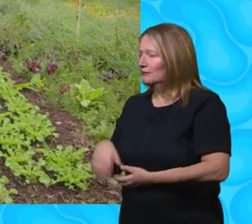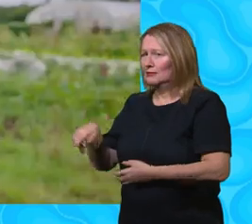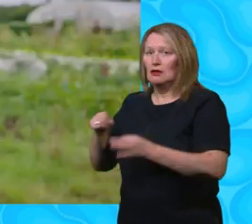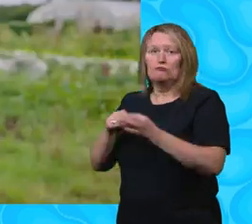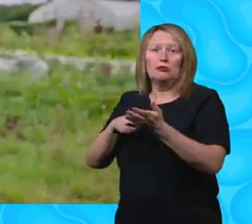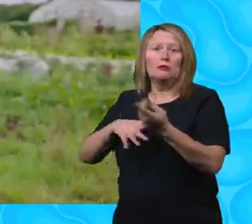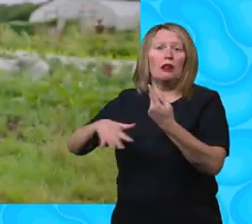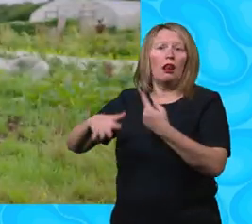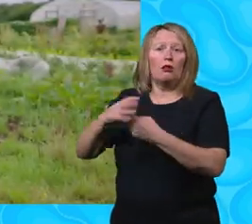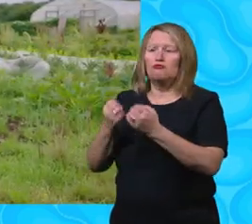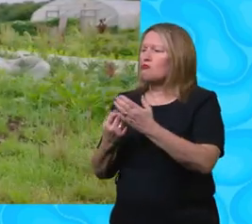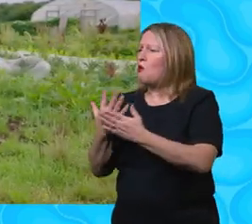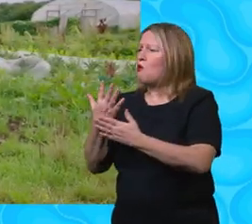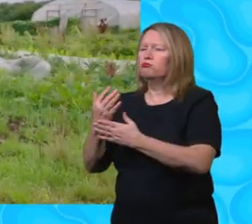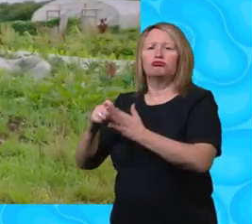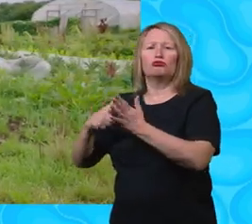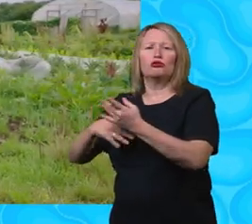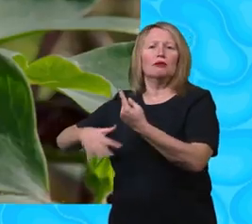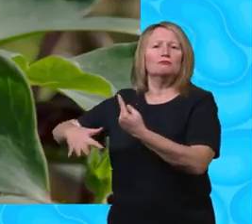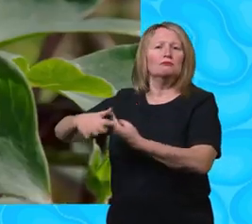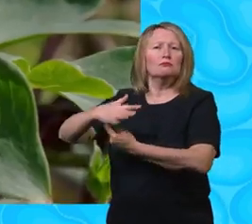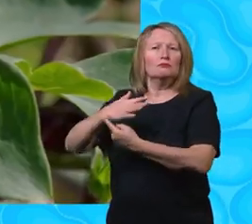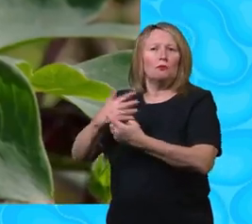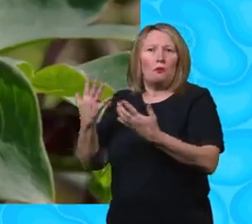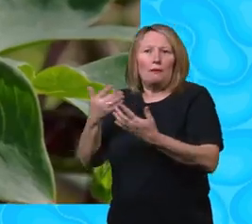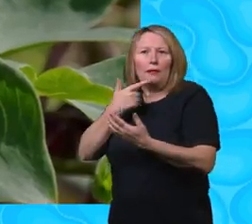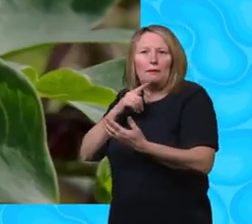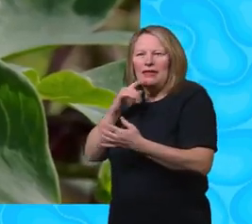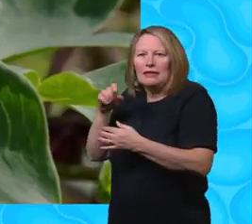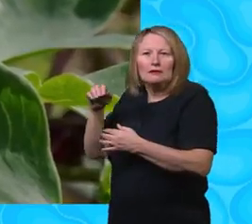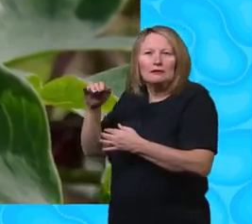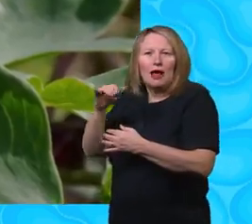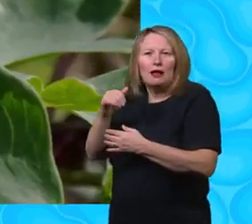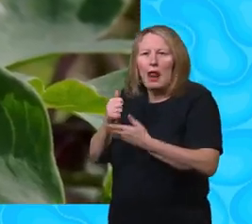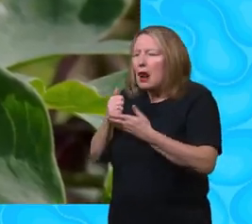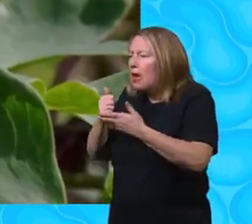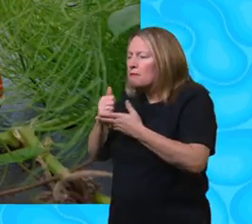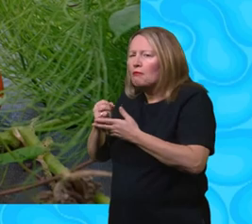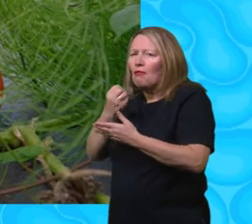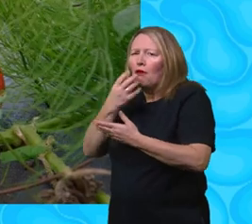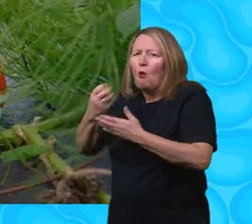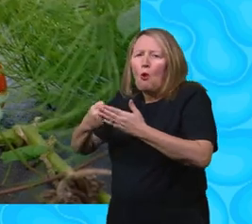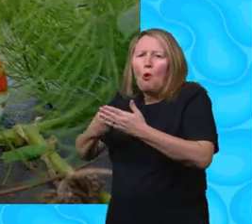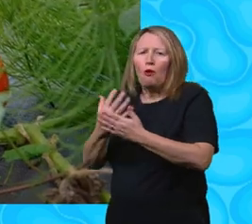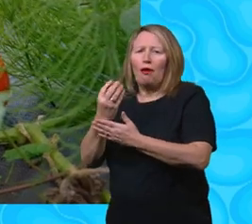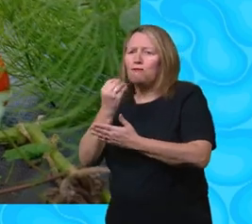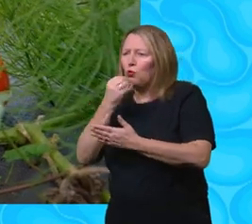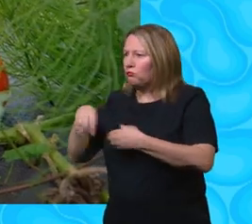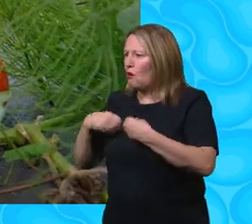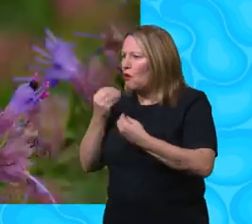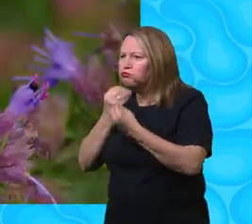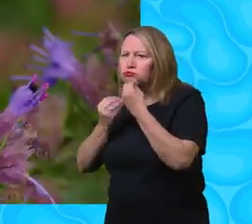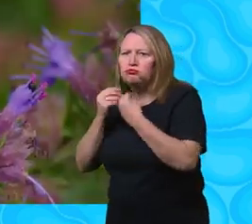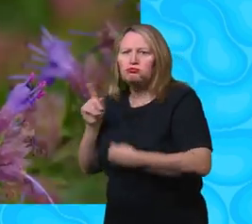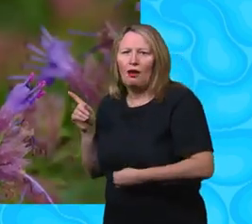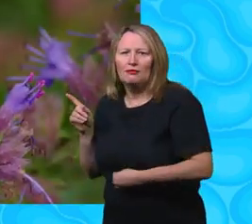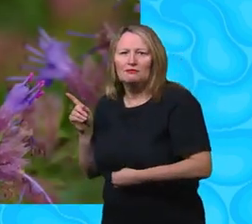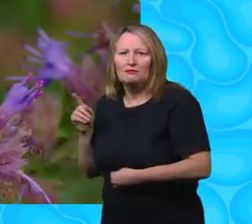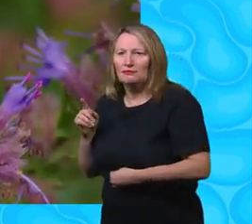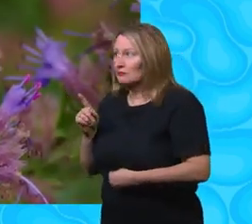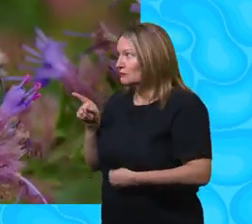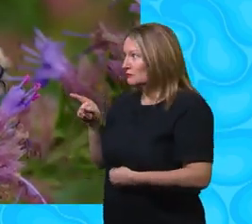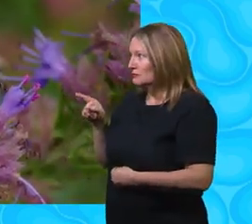Bristol's Go Wilder project is a place where people and insects help to produce lovely, organic food for us to eat.